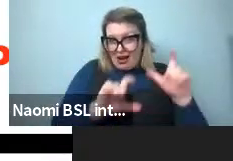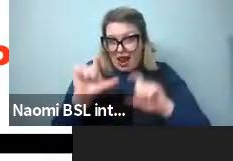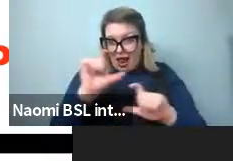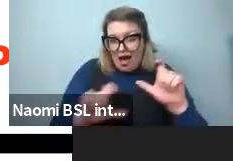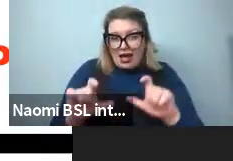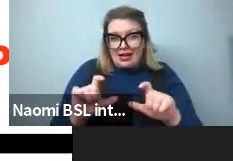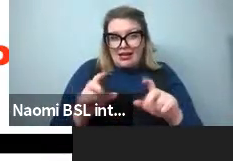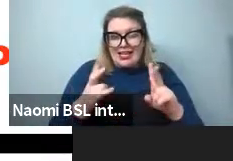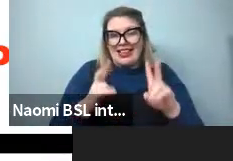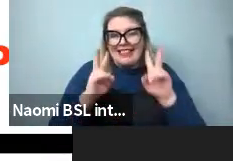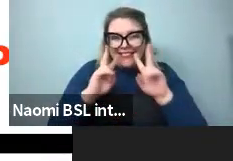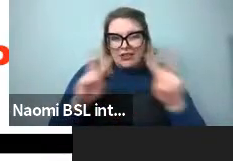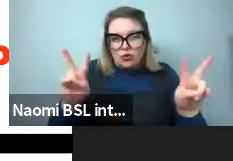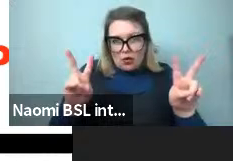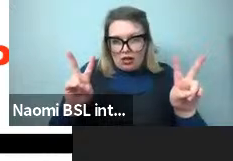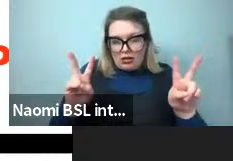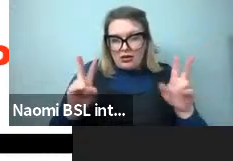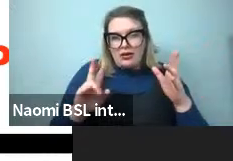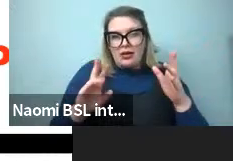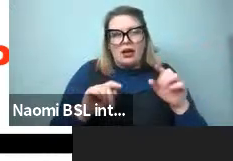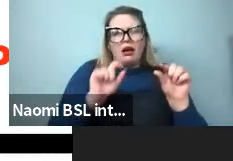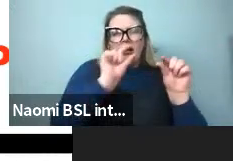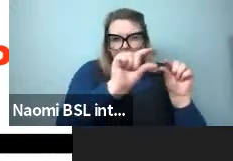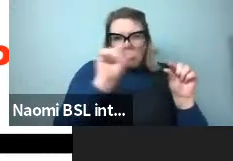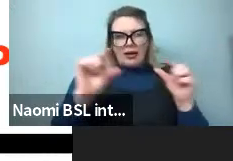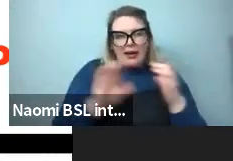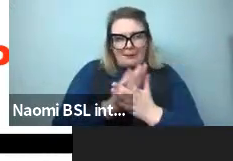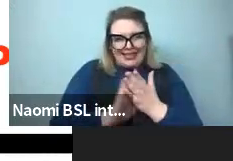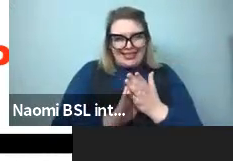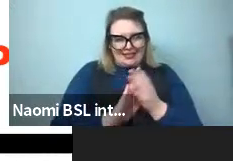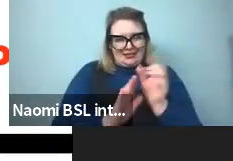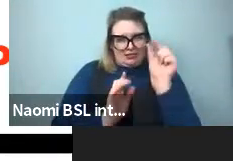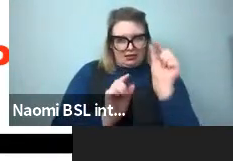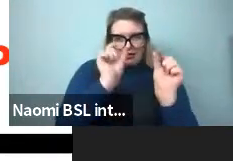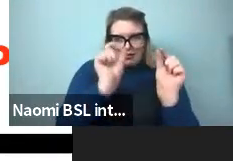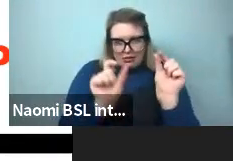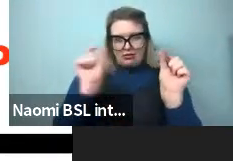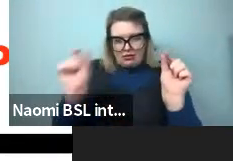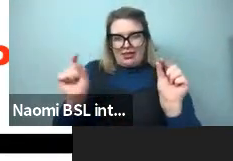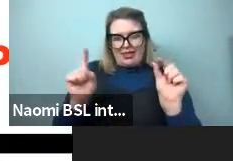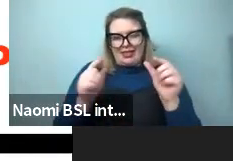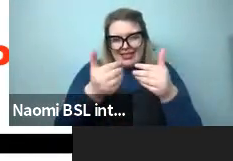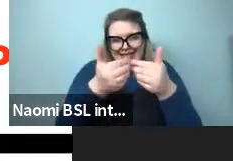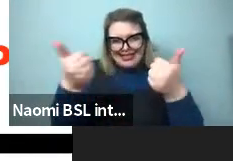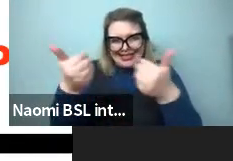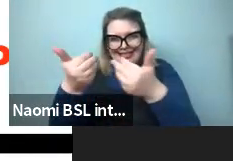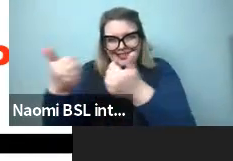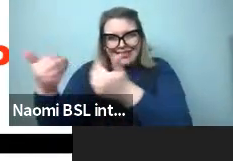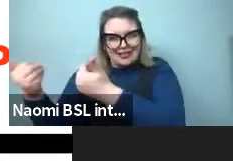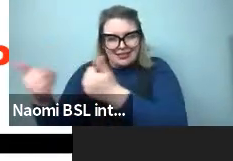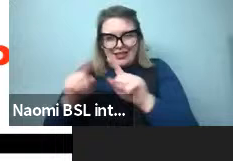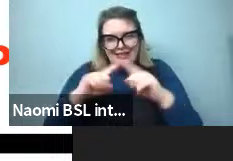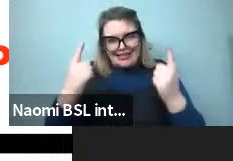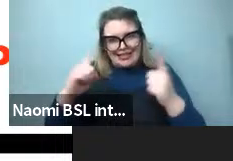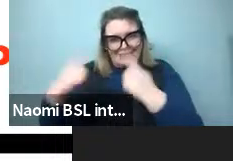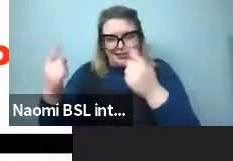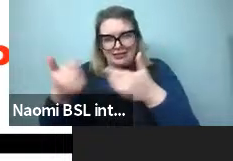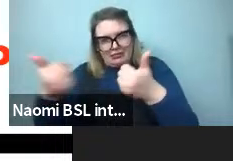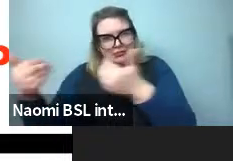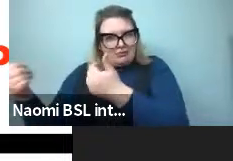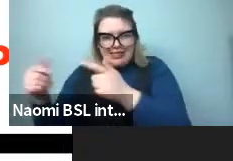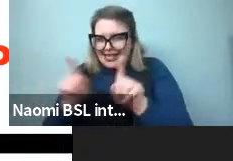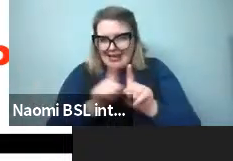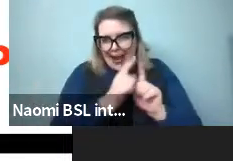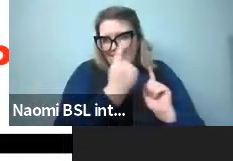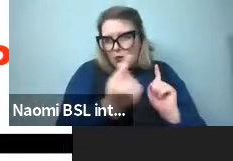each chip is equally close or far from its neighboring chip in terms of your ability to see them as similar or different or as in